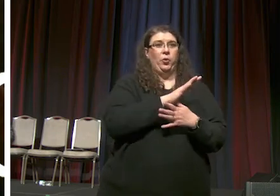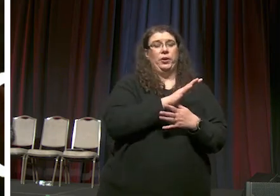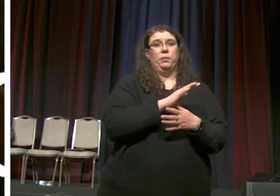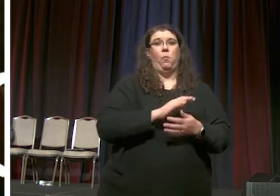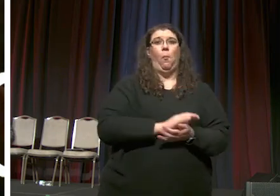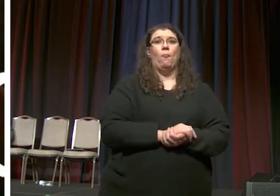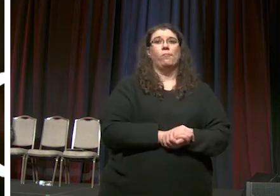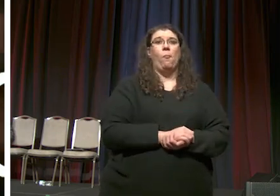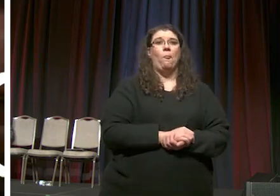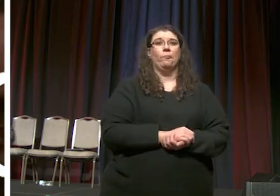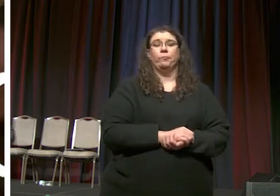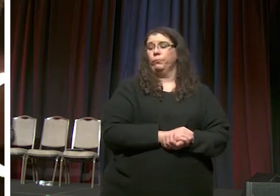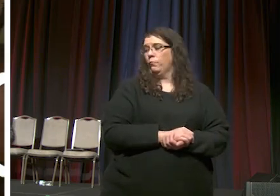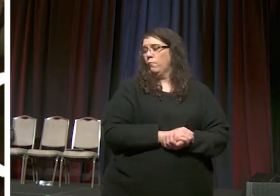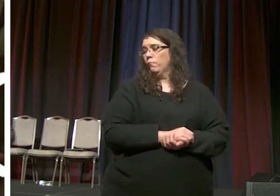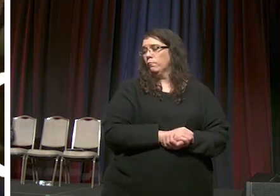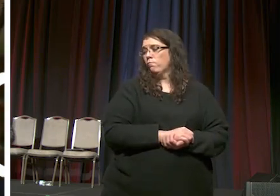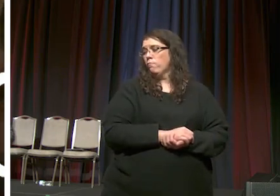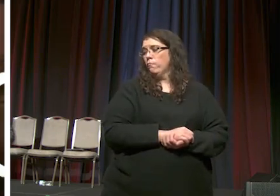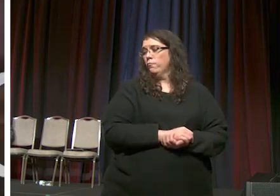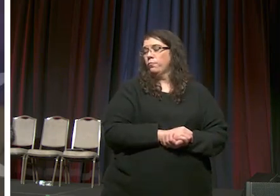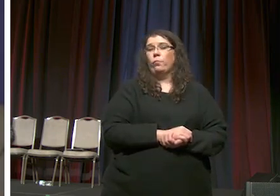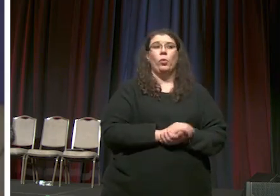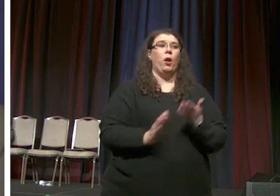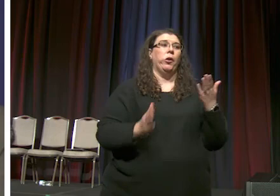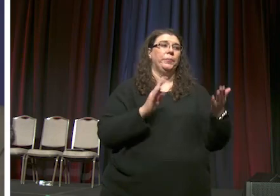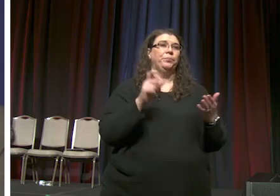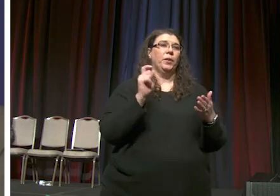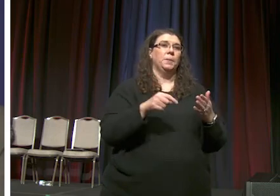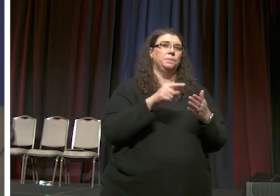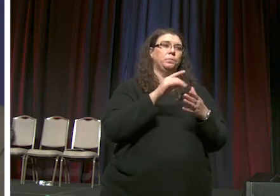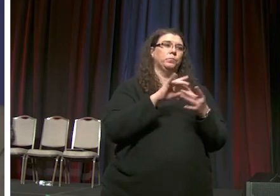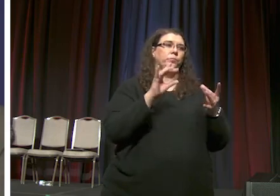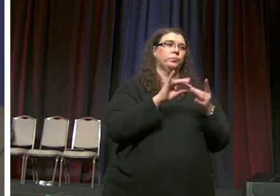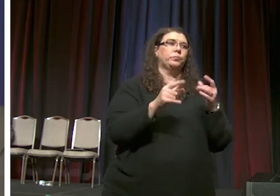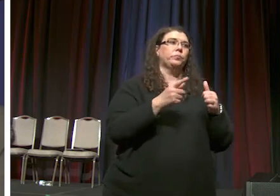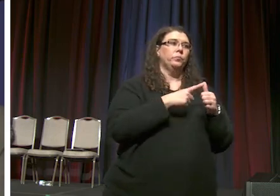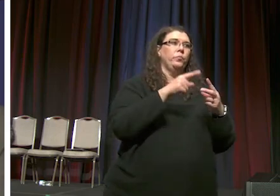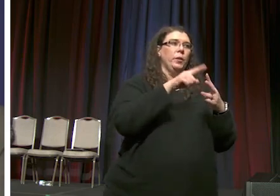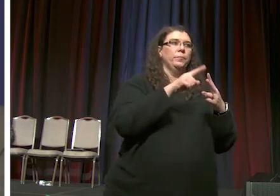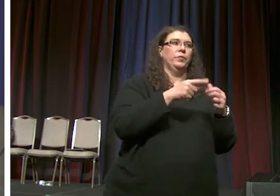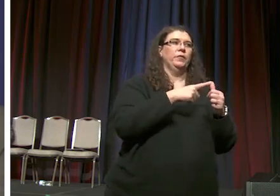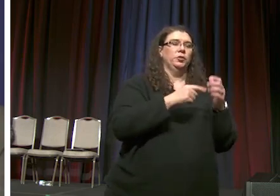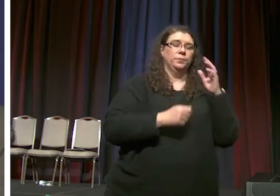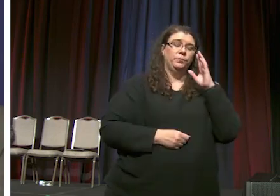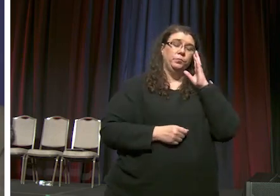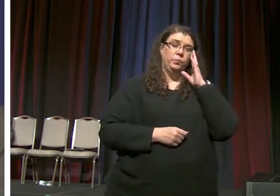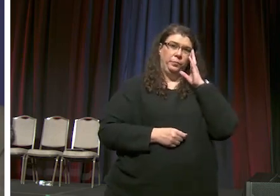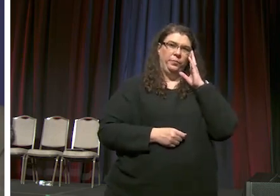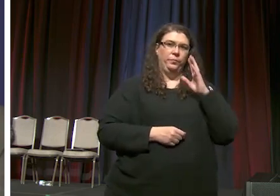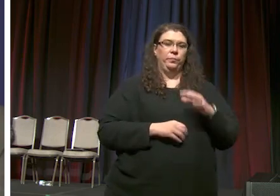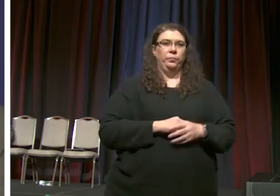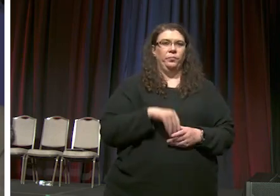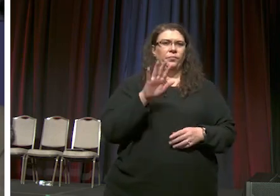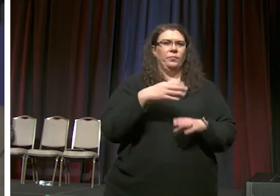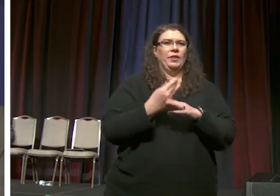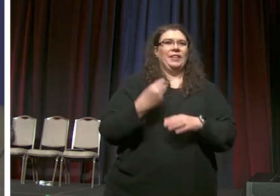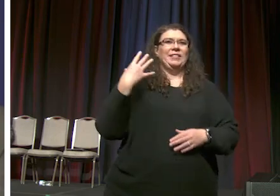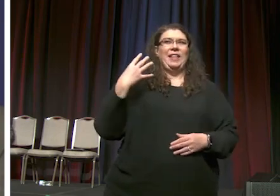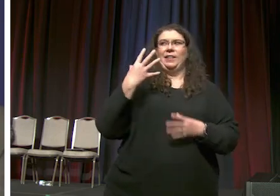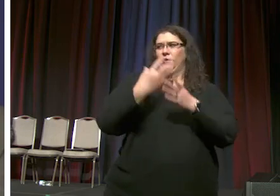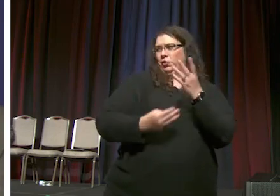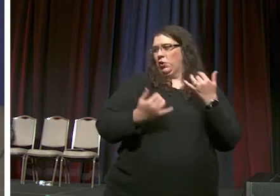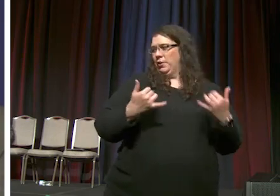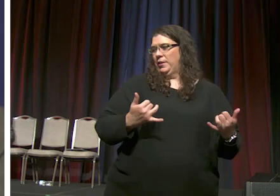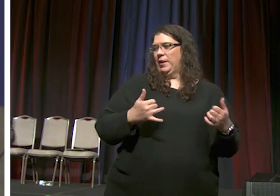all right look i may need you to repeat the second part but let me go to the first part in that slide that's gone